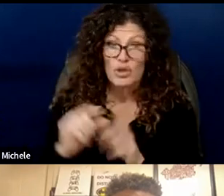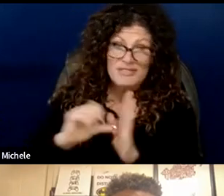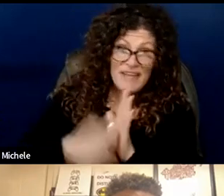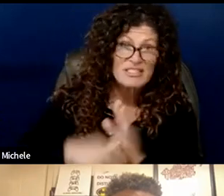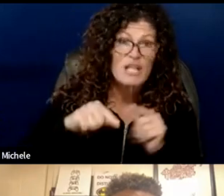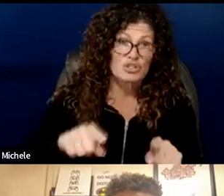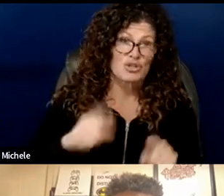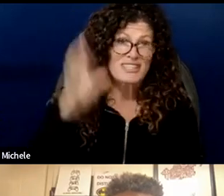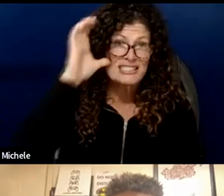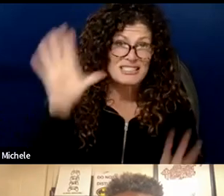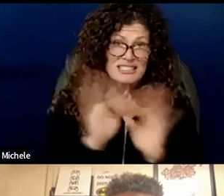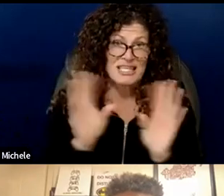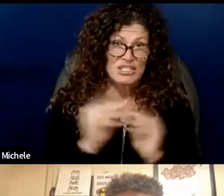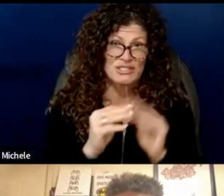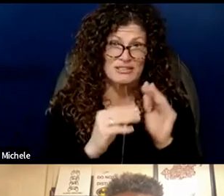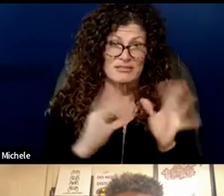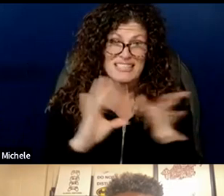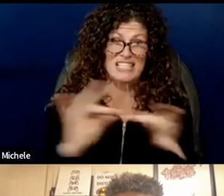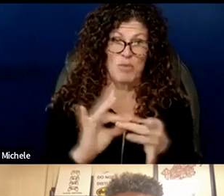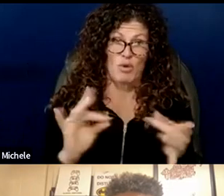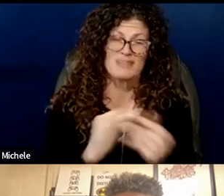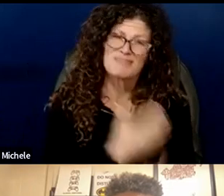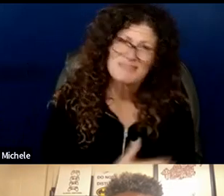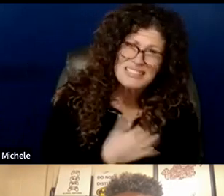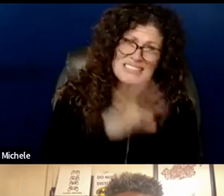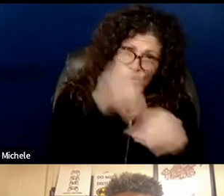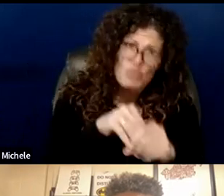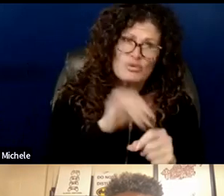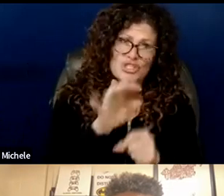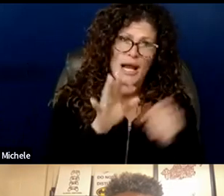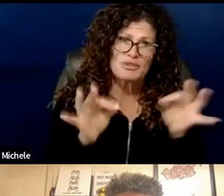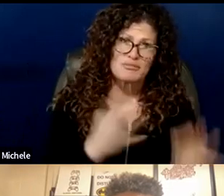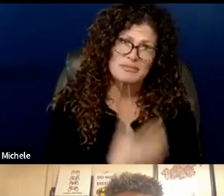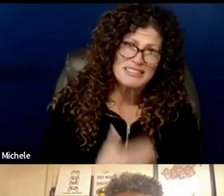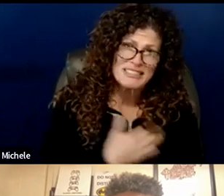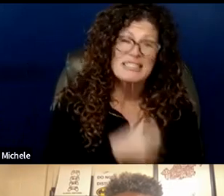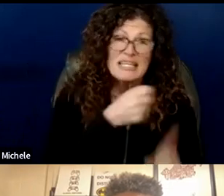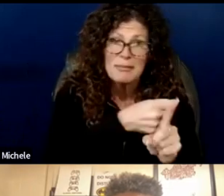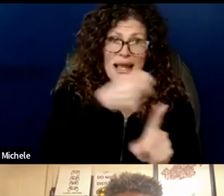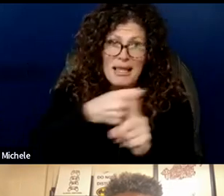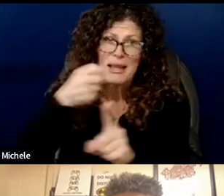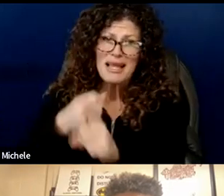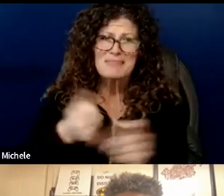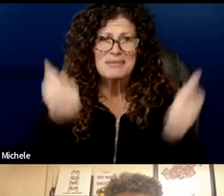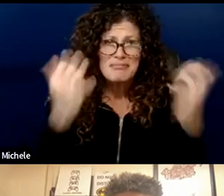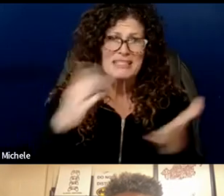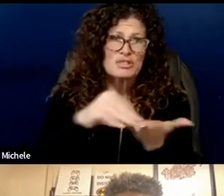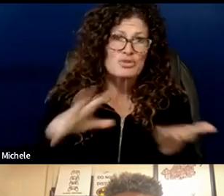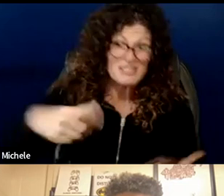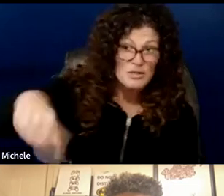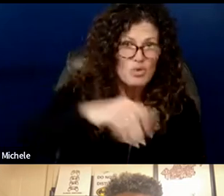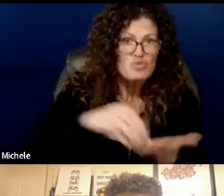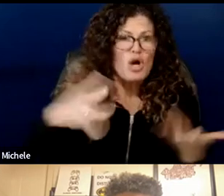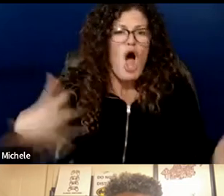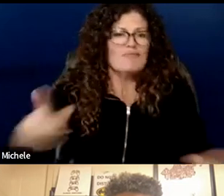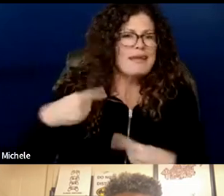testimony please it needs to be included in the job description it affects too many students who have been failed by bps for